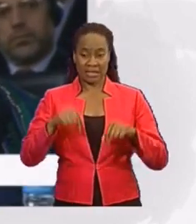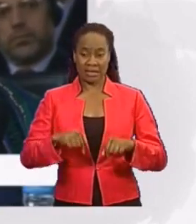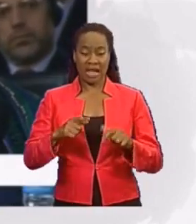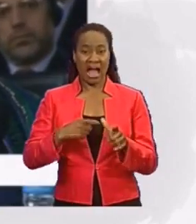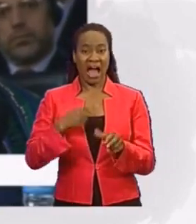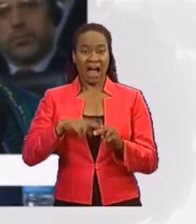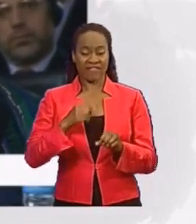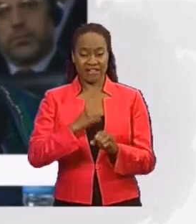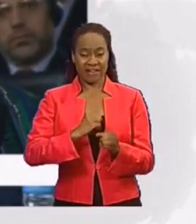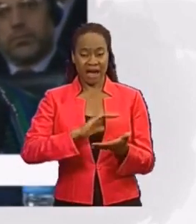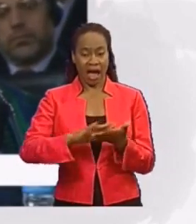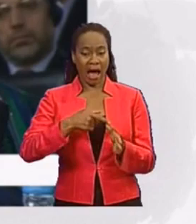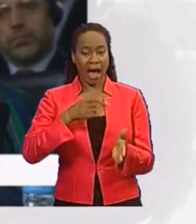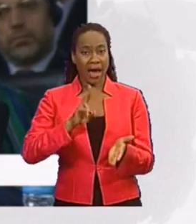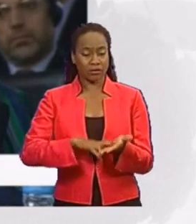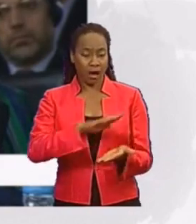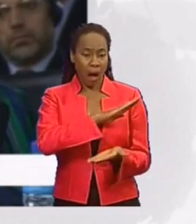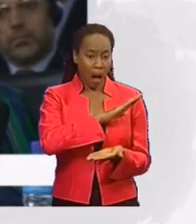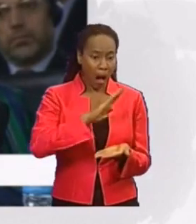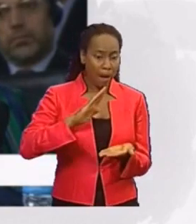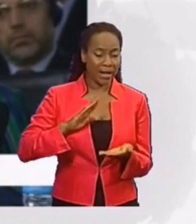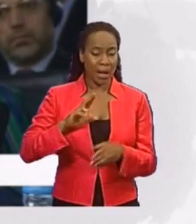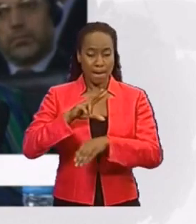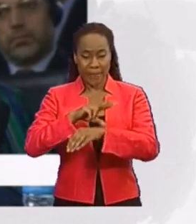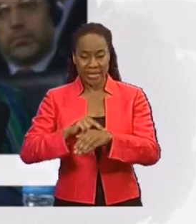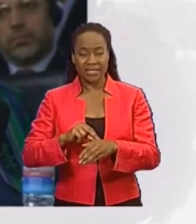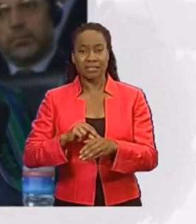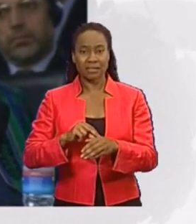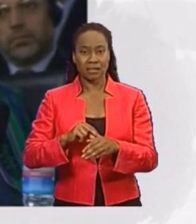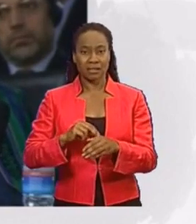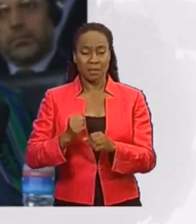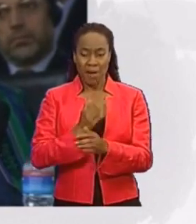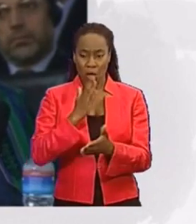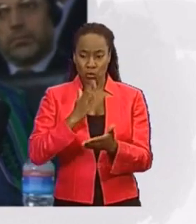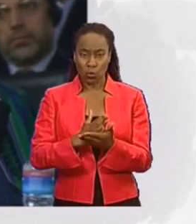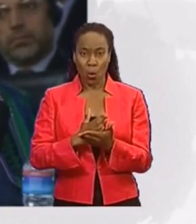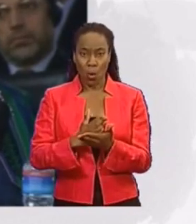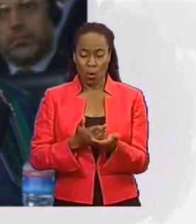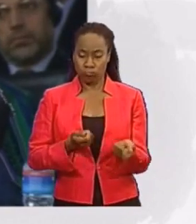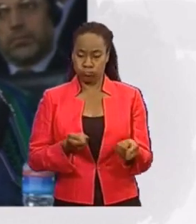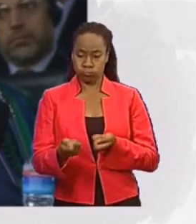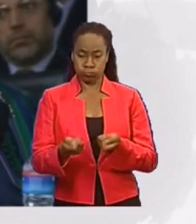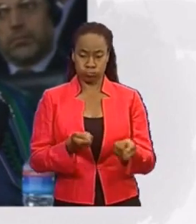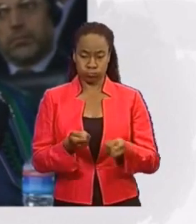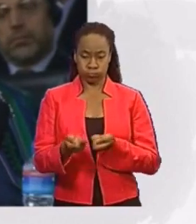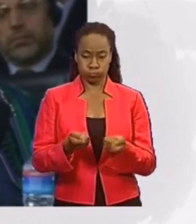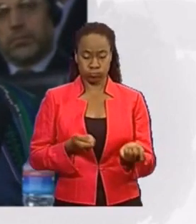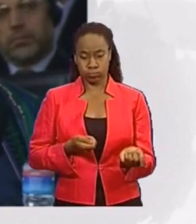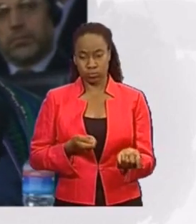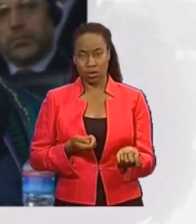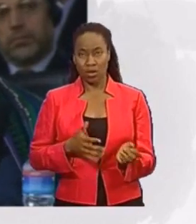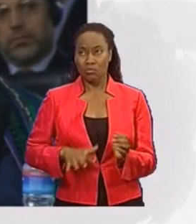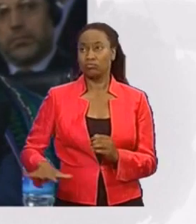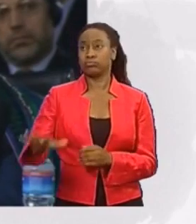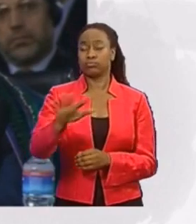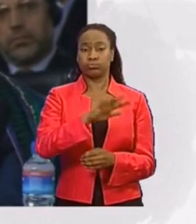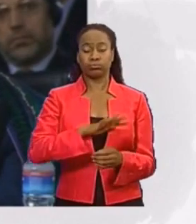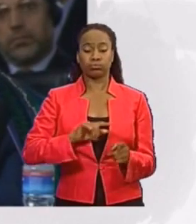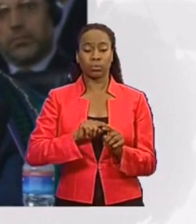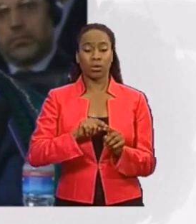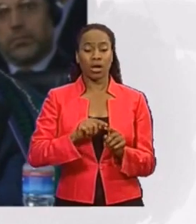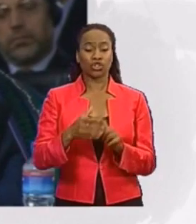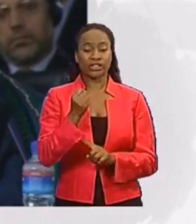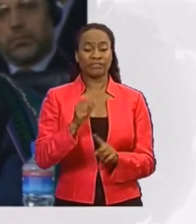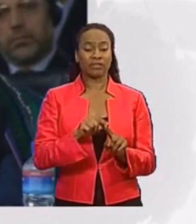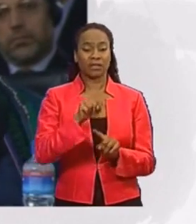will be responsible for all military and law enforcement operations throughout our country by